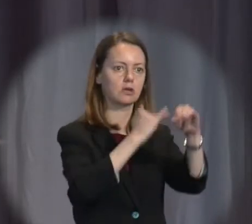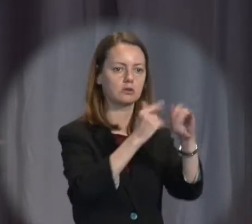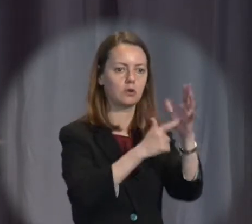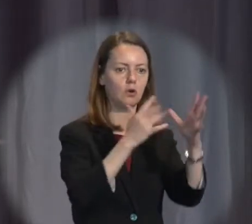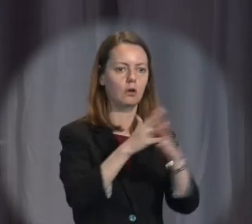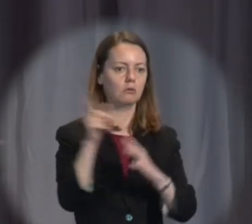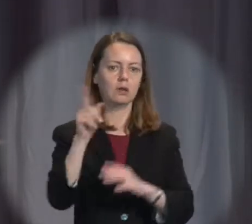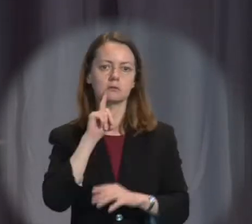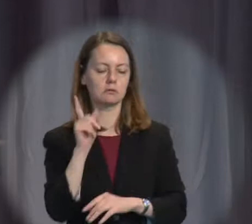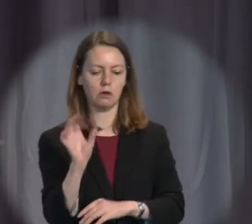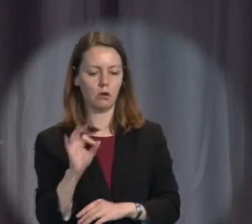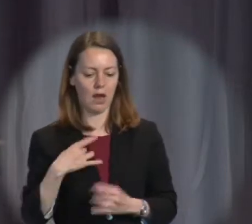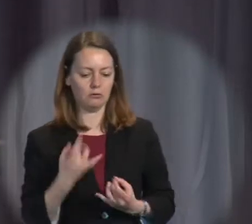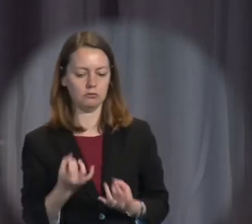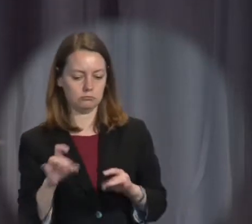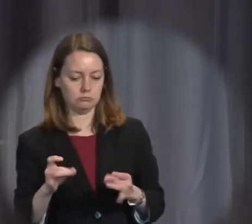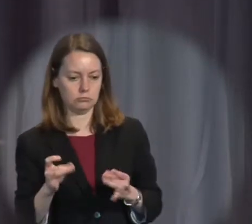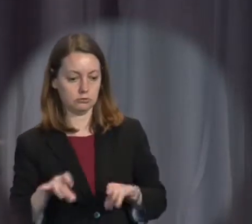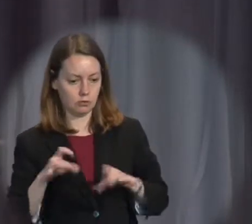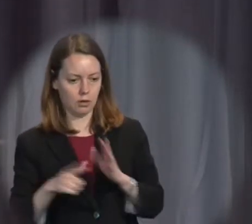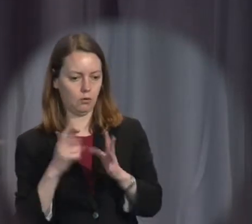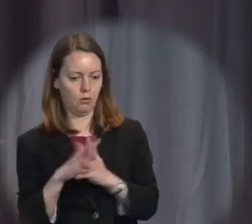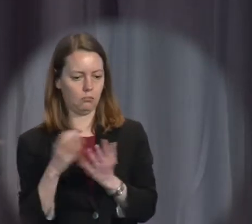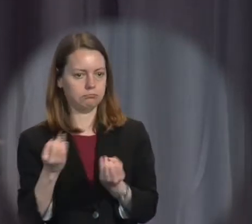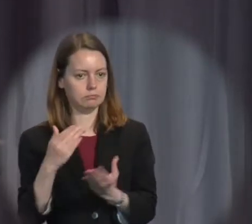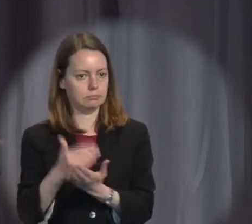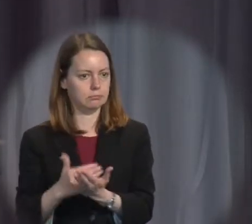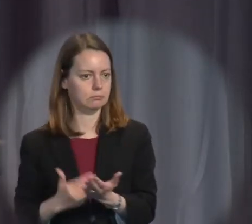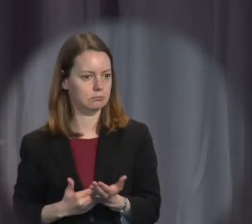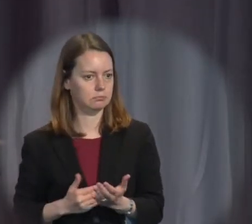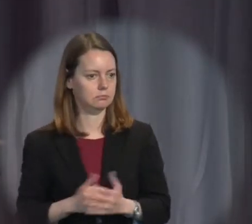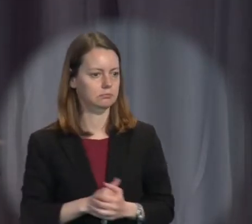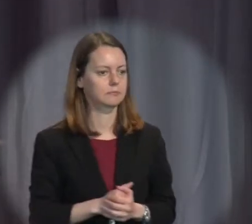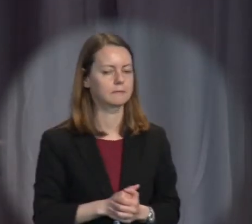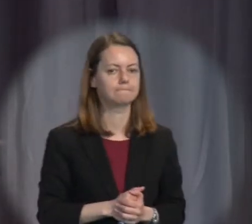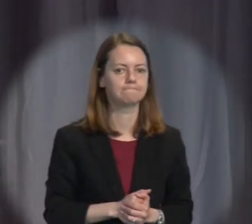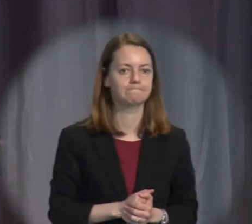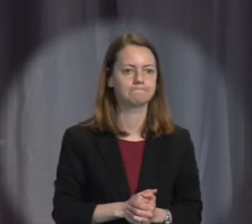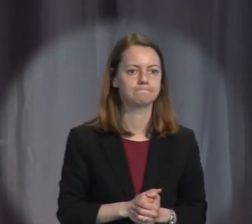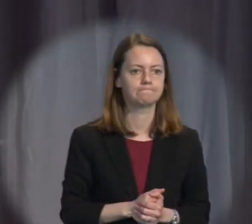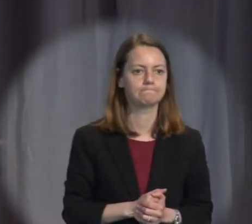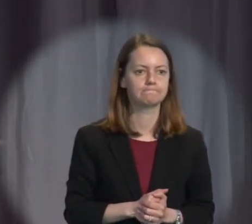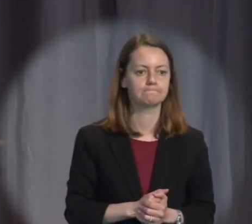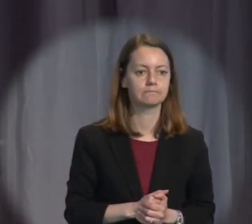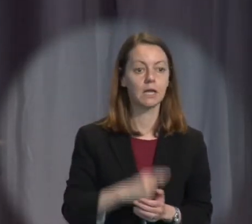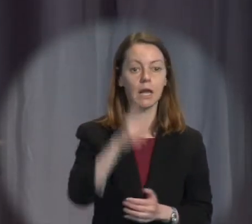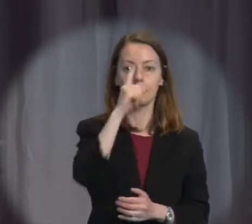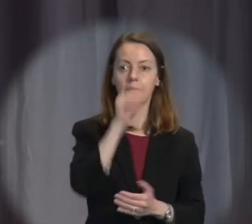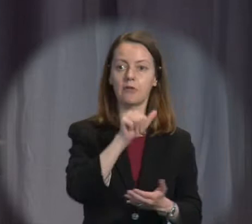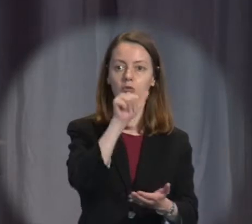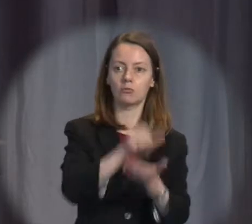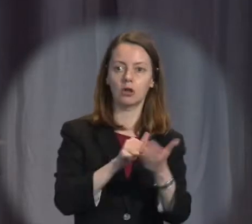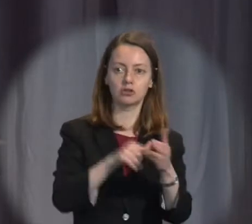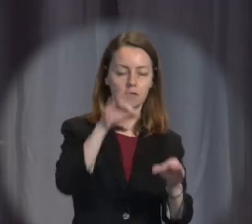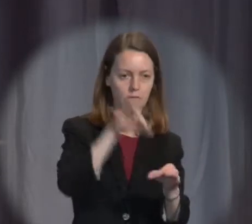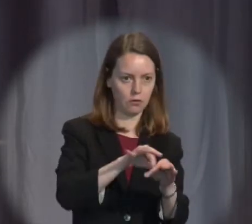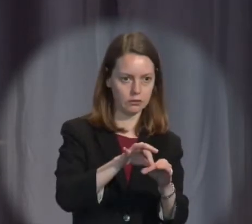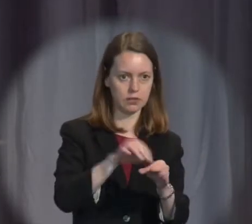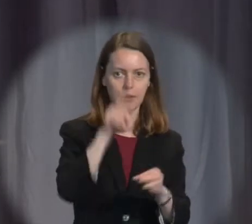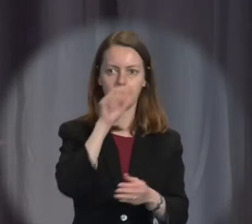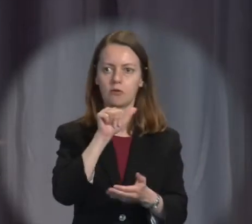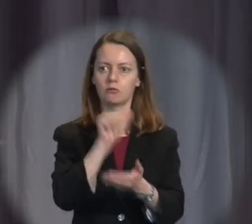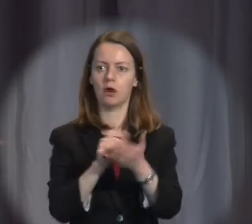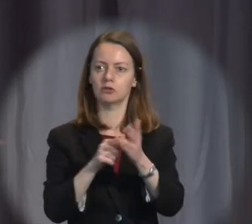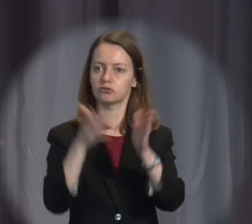law. There are also very few constitutional protections other than the right to vote, the right to freedom of religion and the